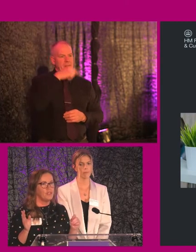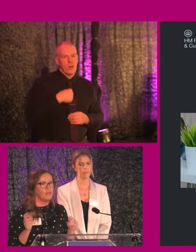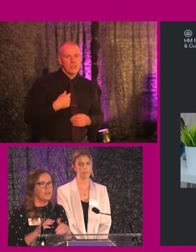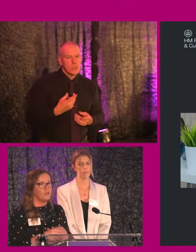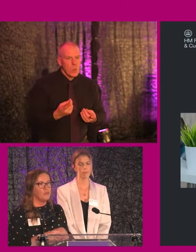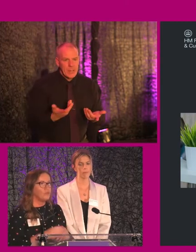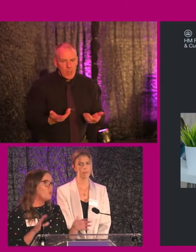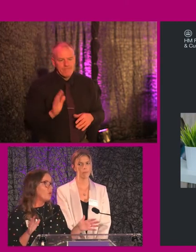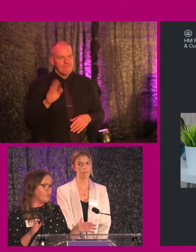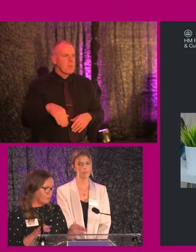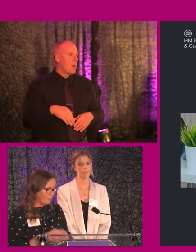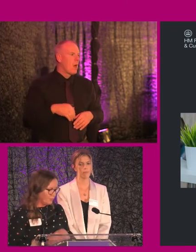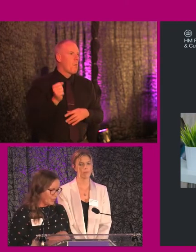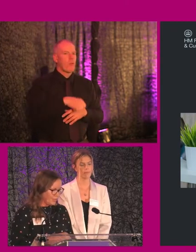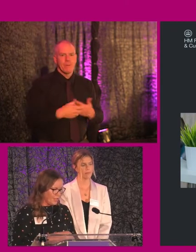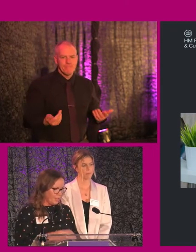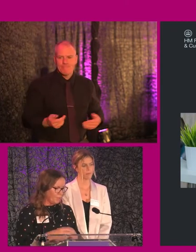us to deliver now. We'll not bother.